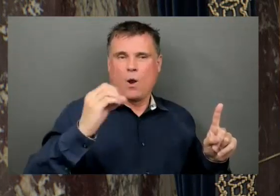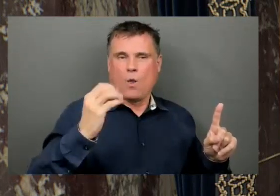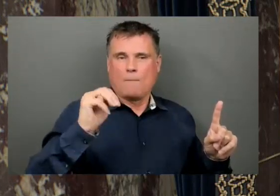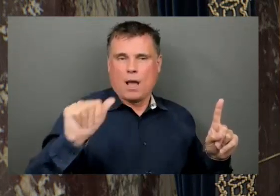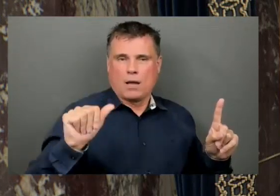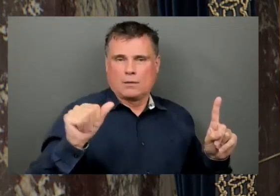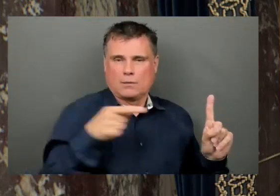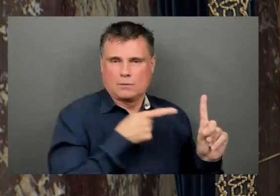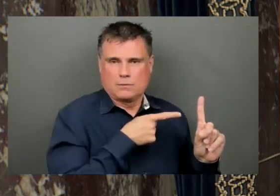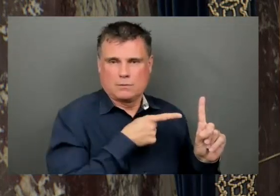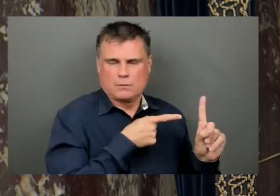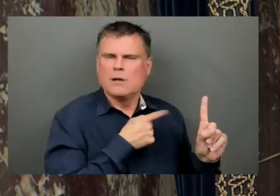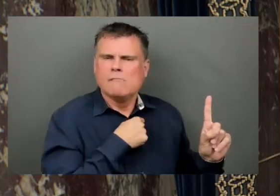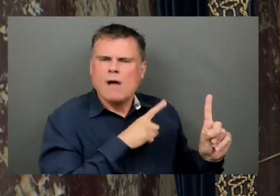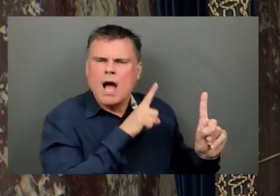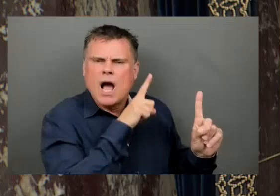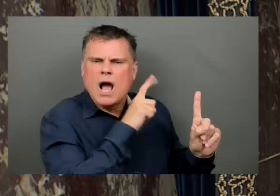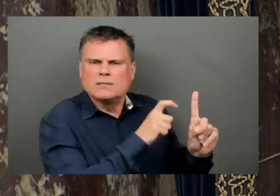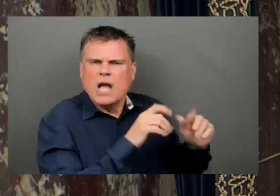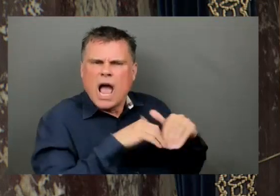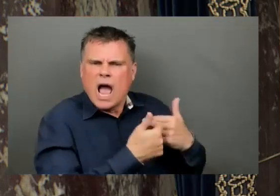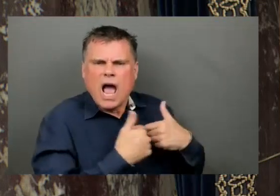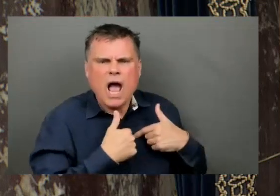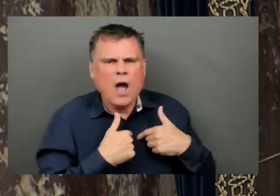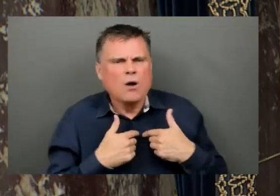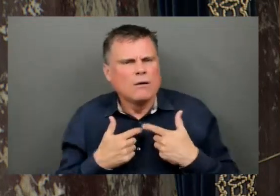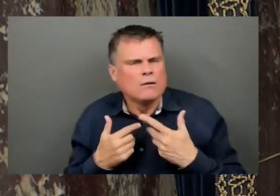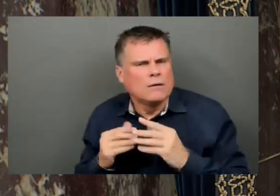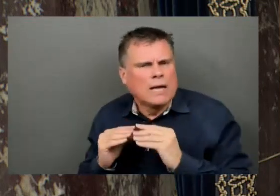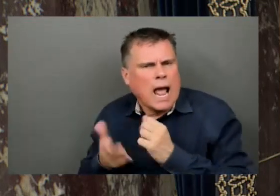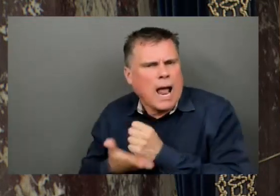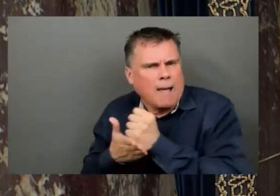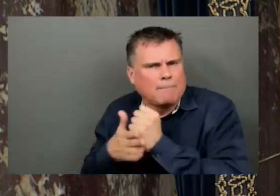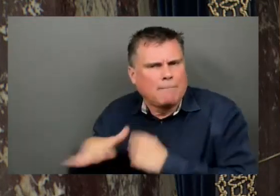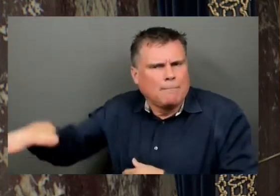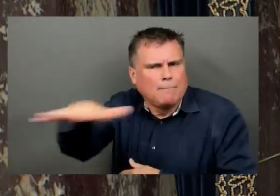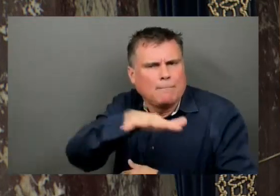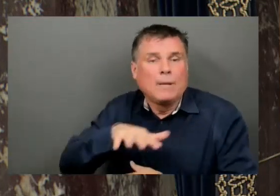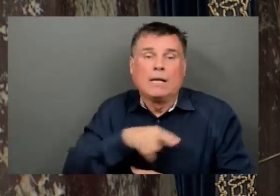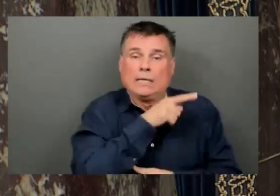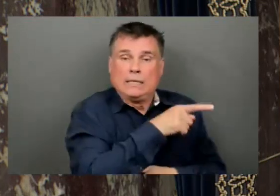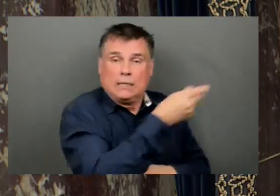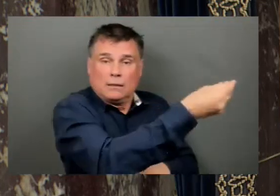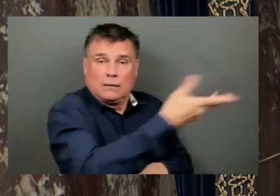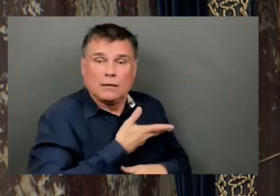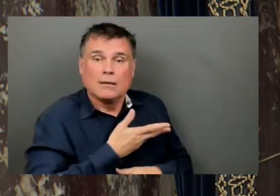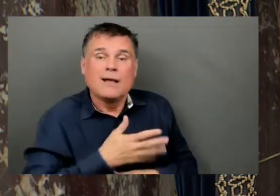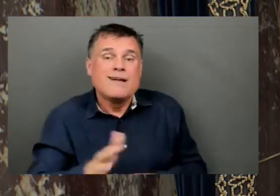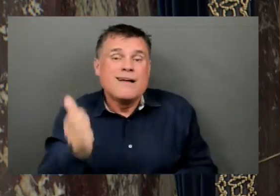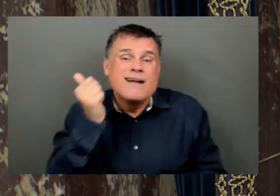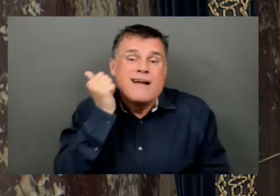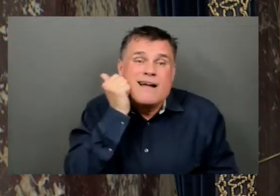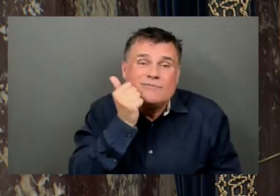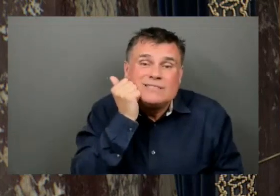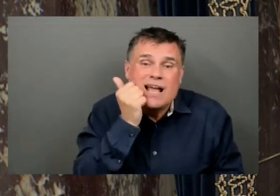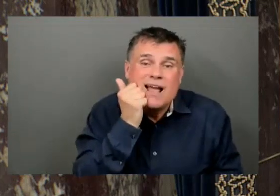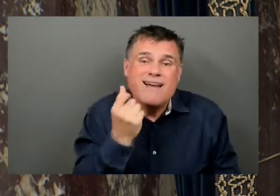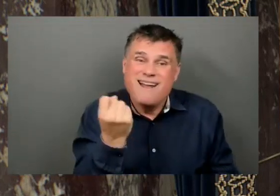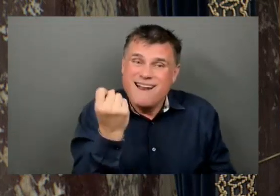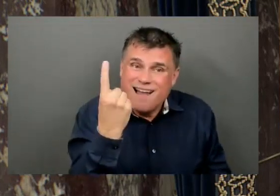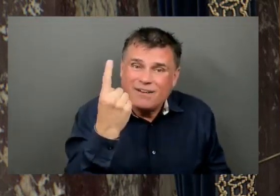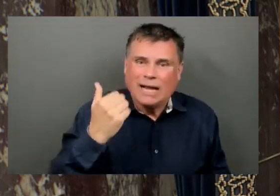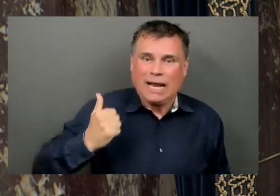Eleven Canadians are diagnosed with multiple myeloma every day. That number has steadily been rising over the last 15 years.